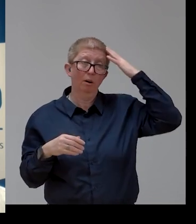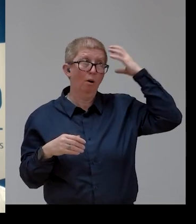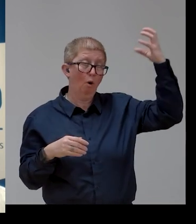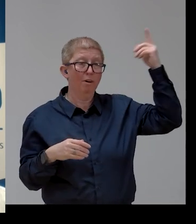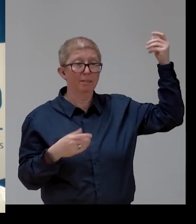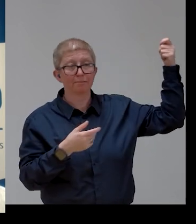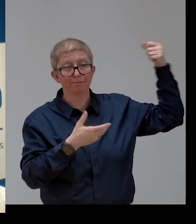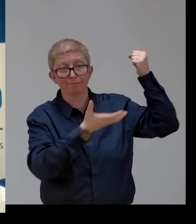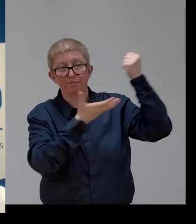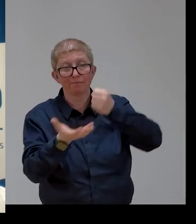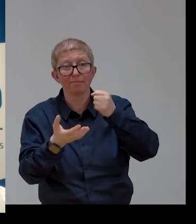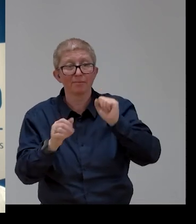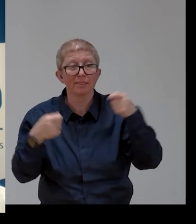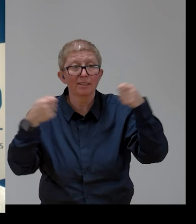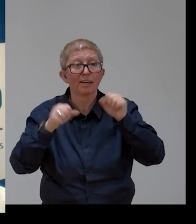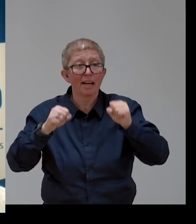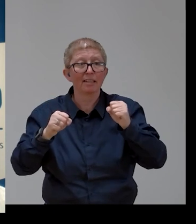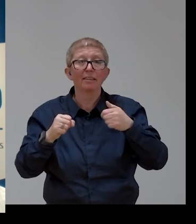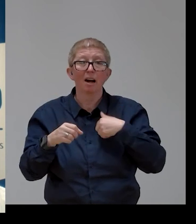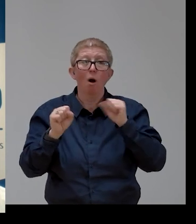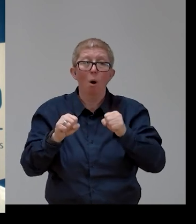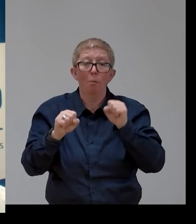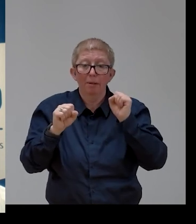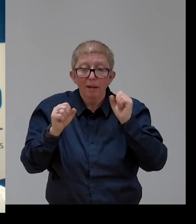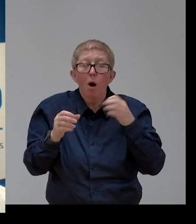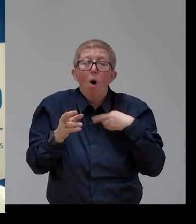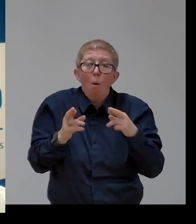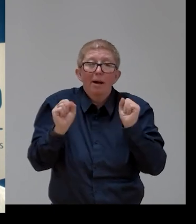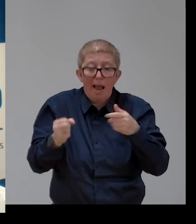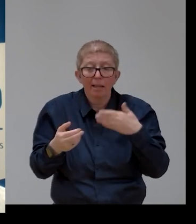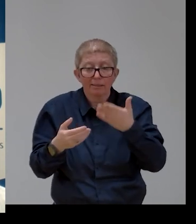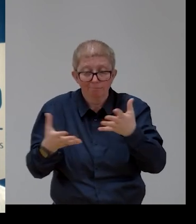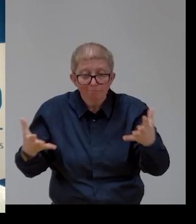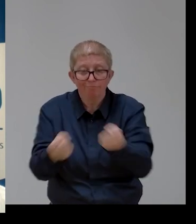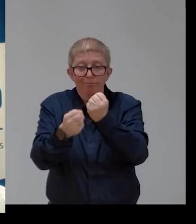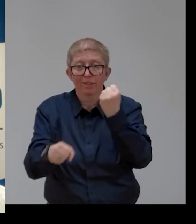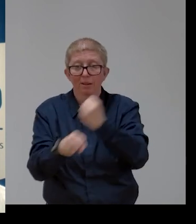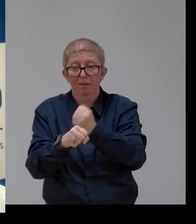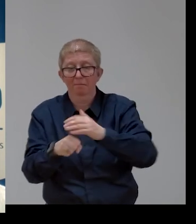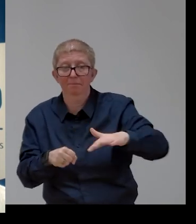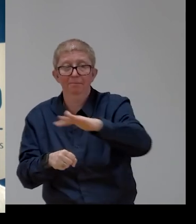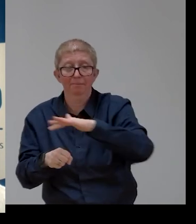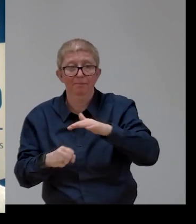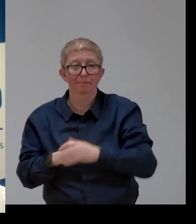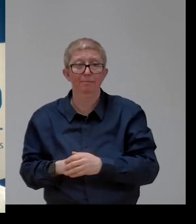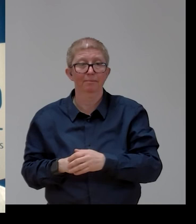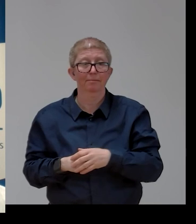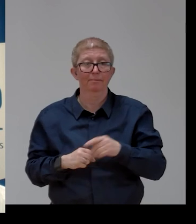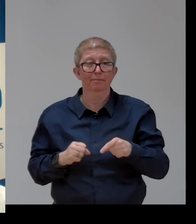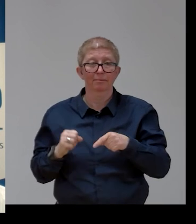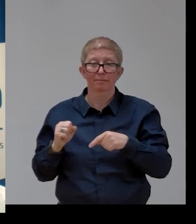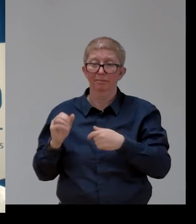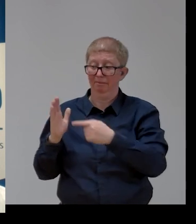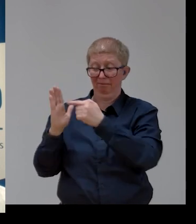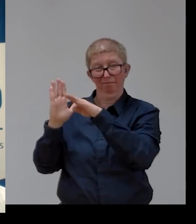some jobs for people with disabilities there. State aid is very important. The skills agenda, and we talked also about the